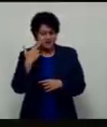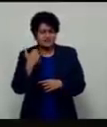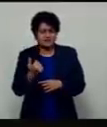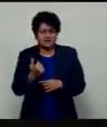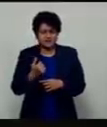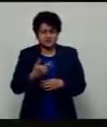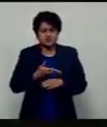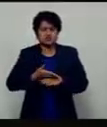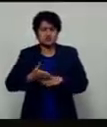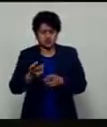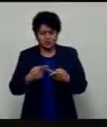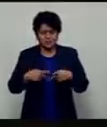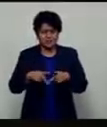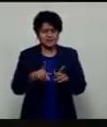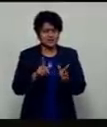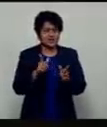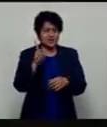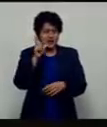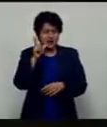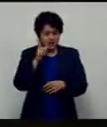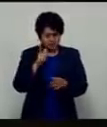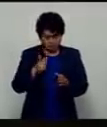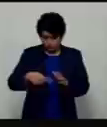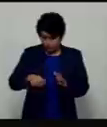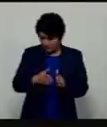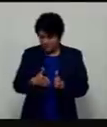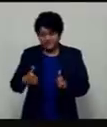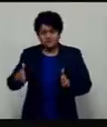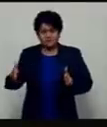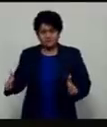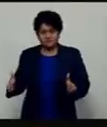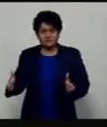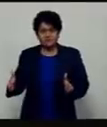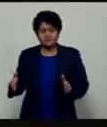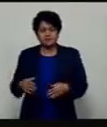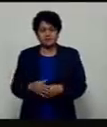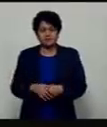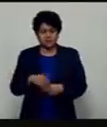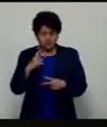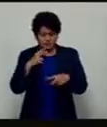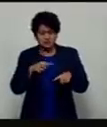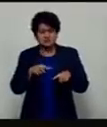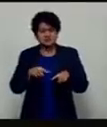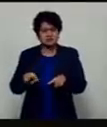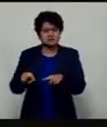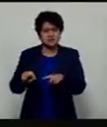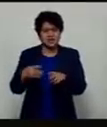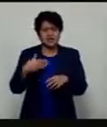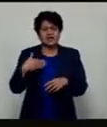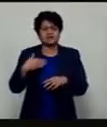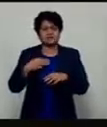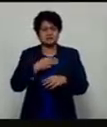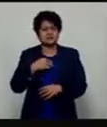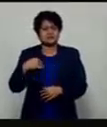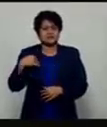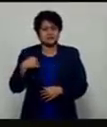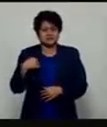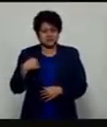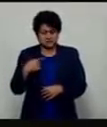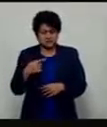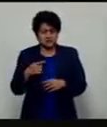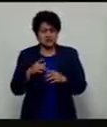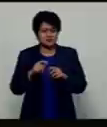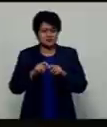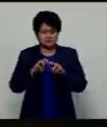particularly in the Lamy-Suba-Tonosori containment area. If we look at the health ministry's dashboard, a single case of COVID